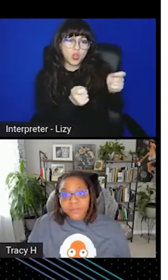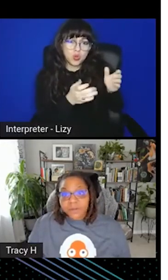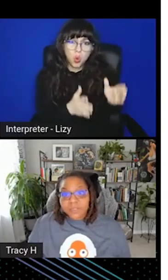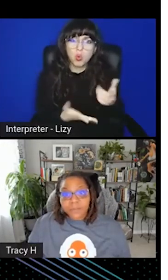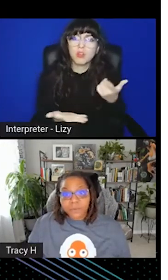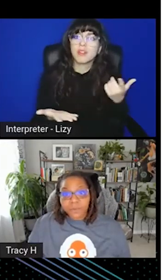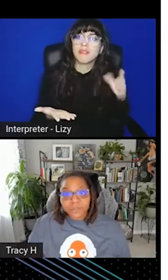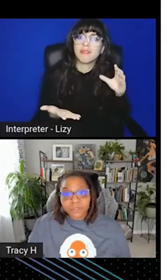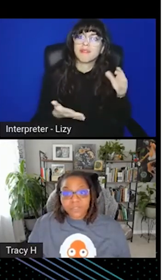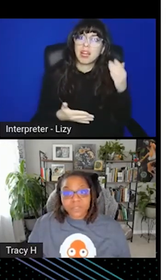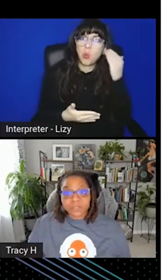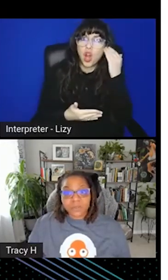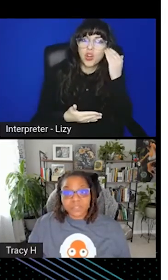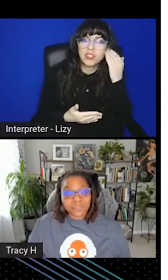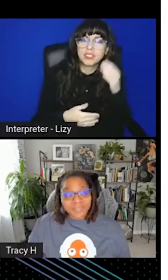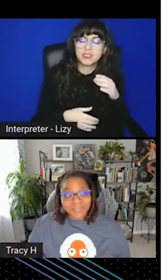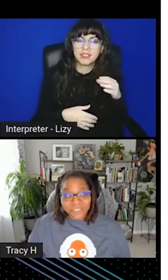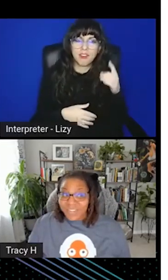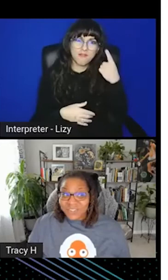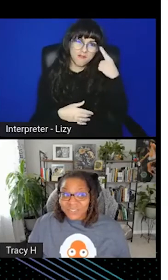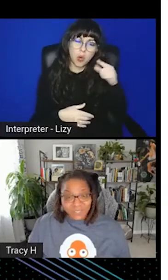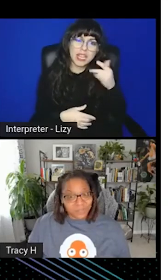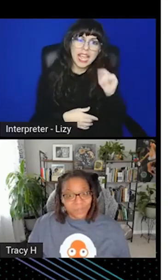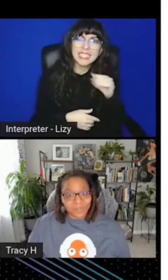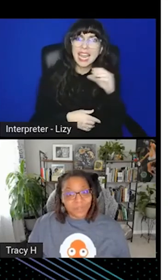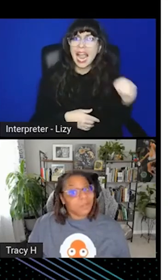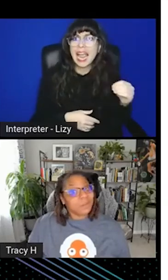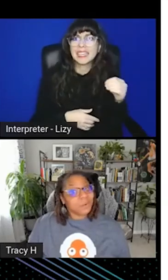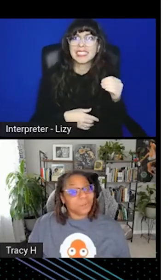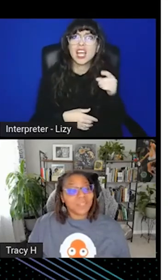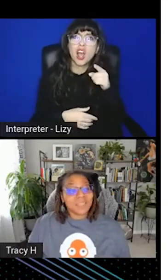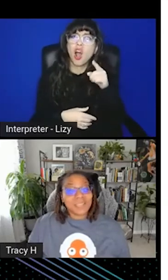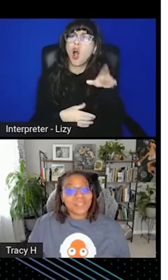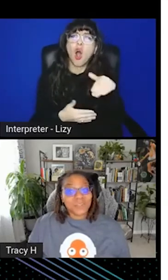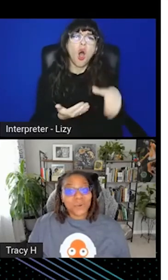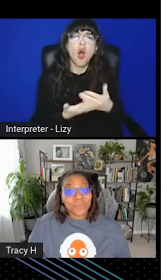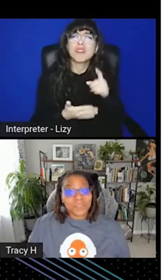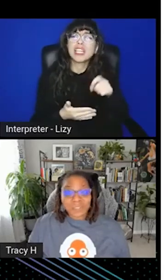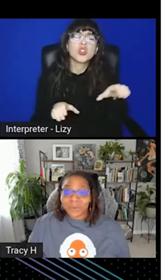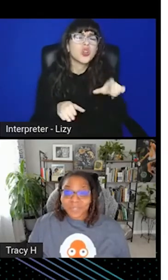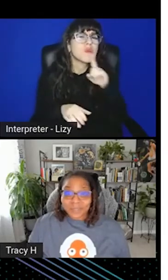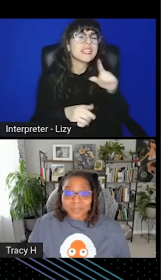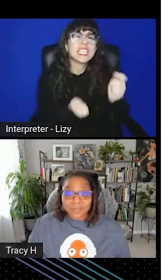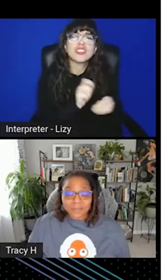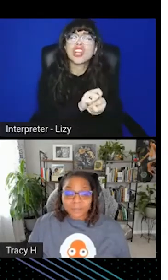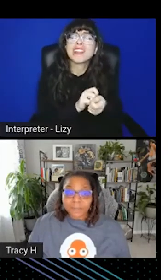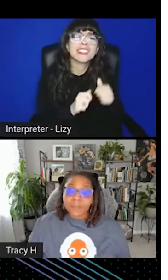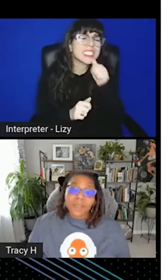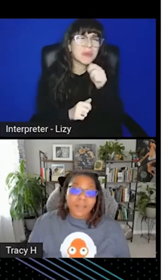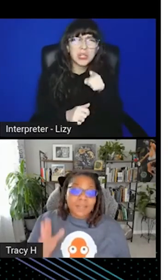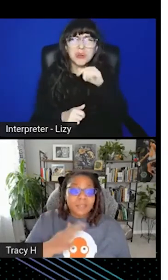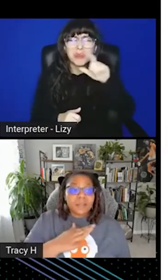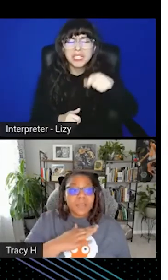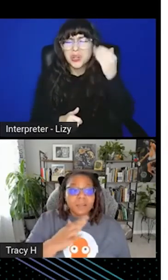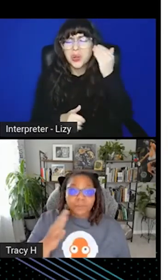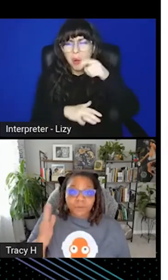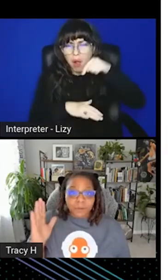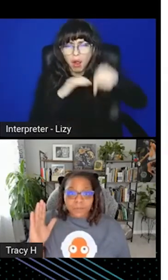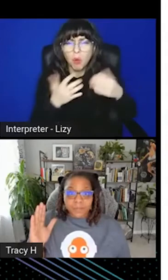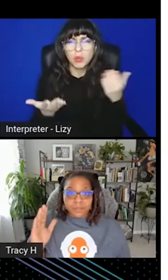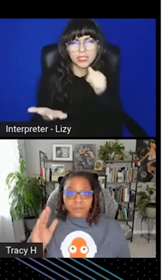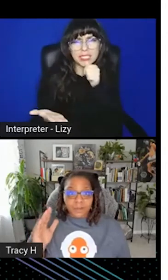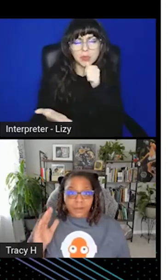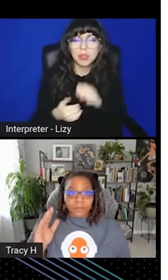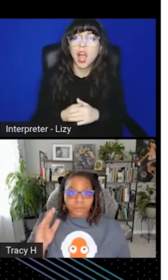And from a security standpoint, you just need to know that you need to change the secret. You don't really need to know what the secret is. And I did look at a few